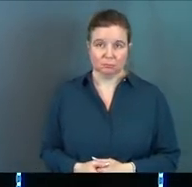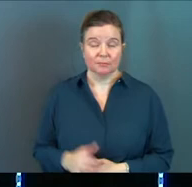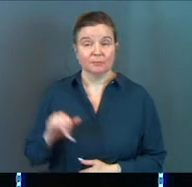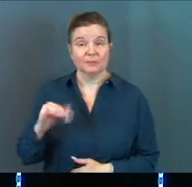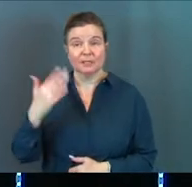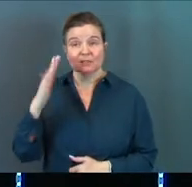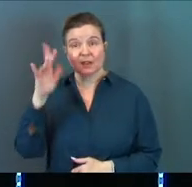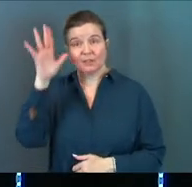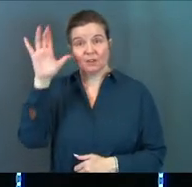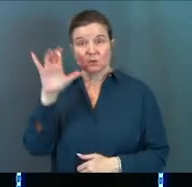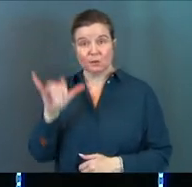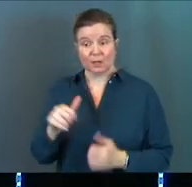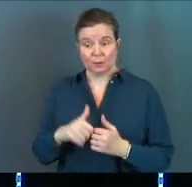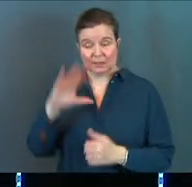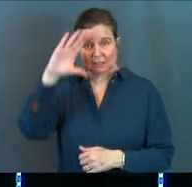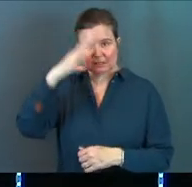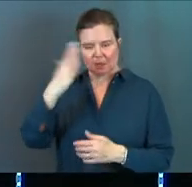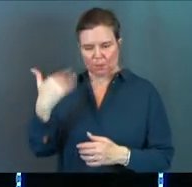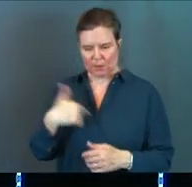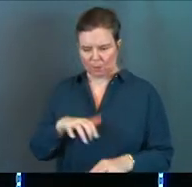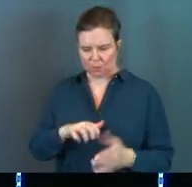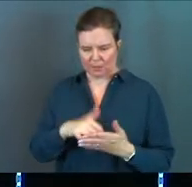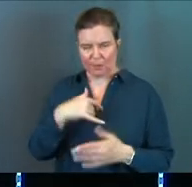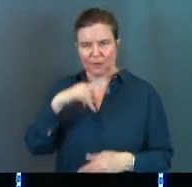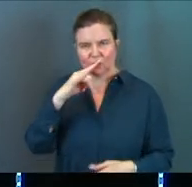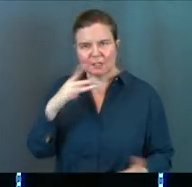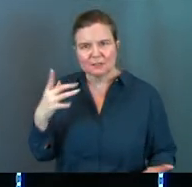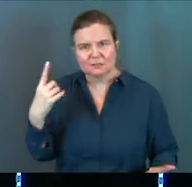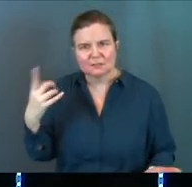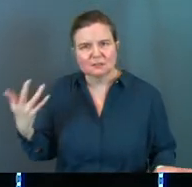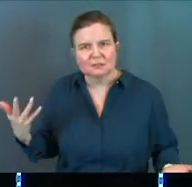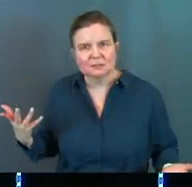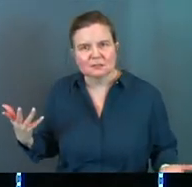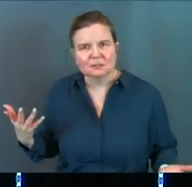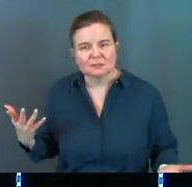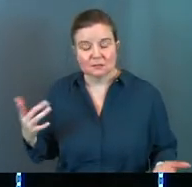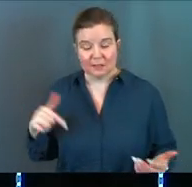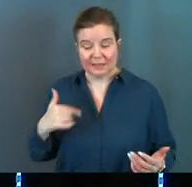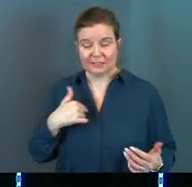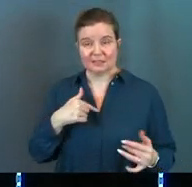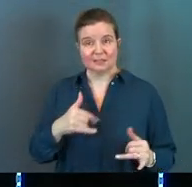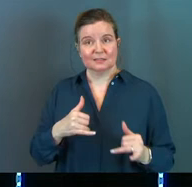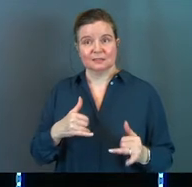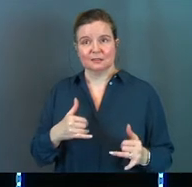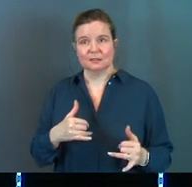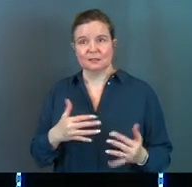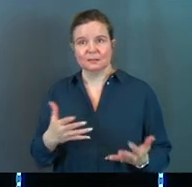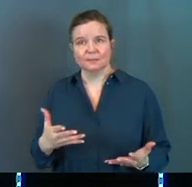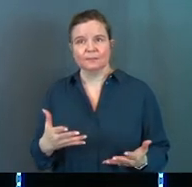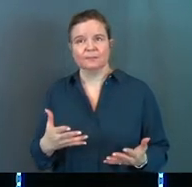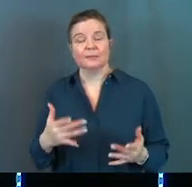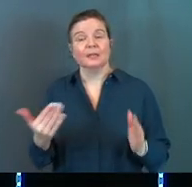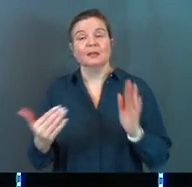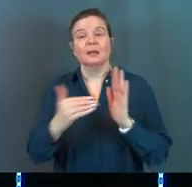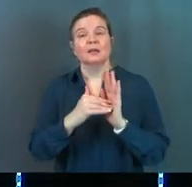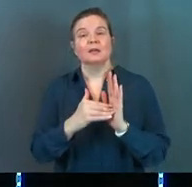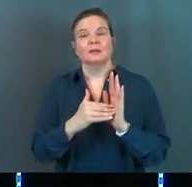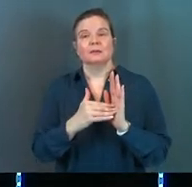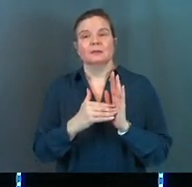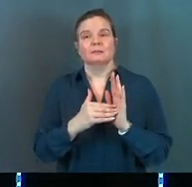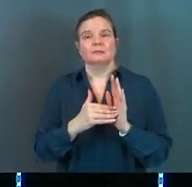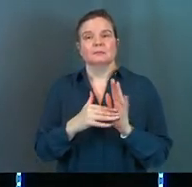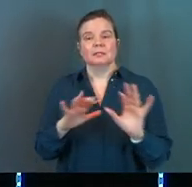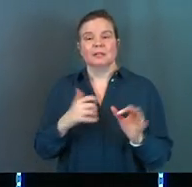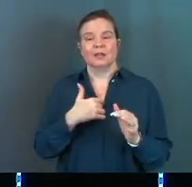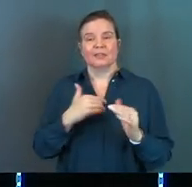If God the Father is doing that with his son, why aren't we doing that with our kids? He says, is, again, it